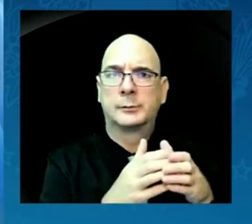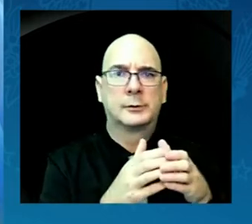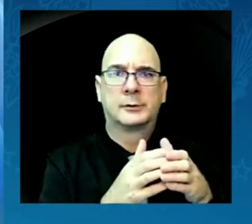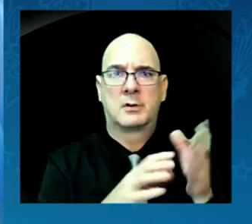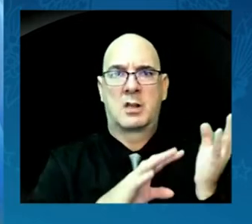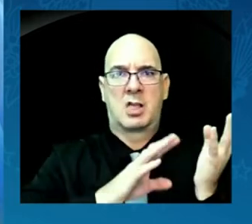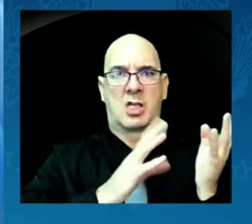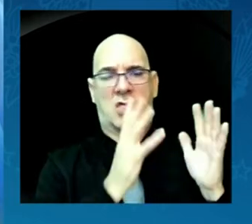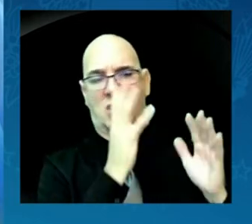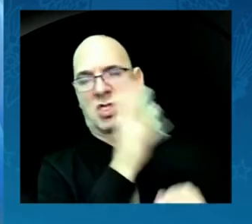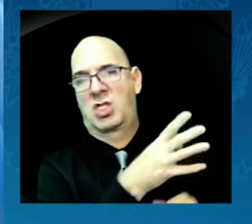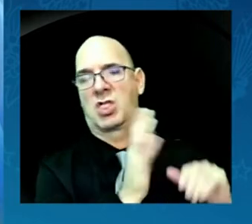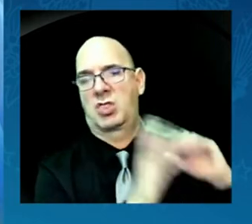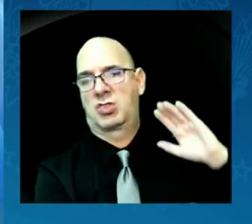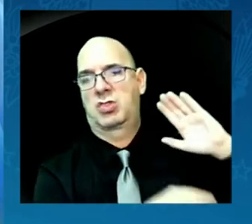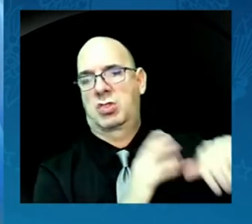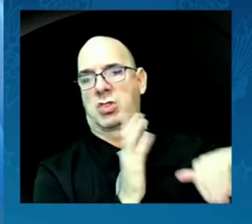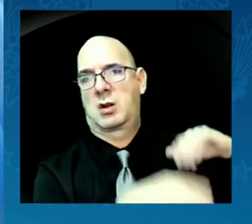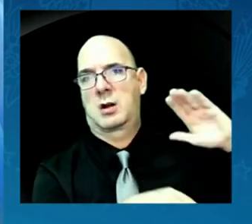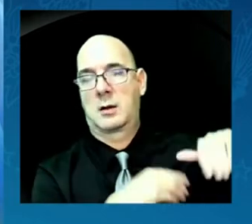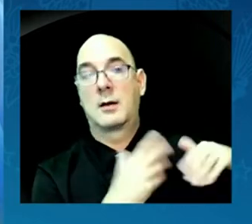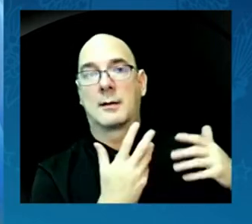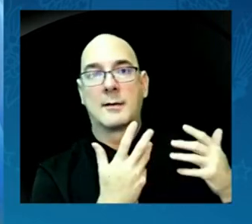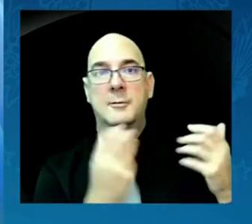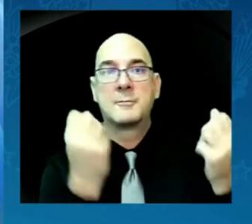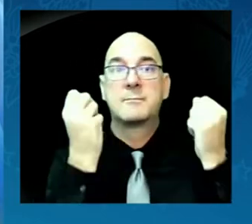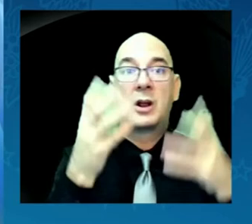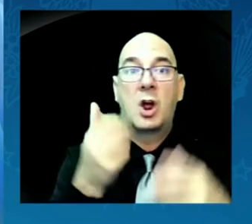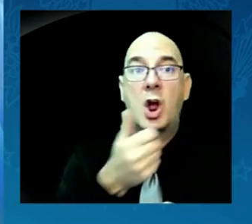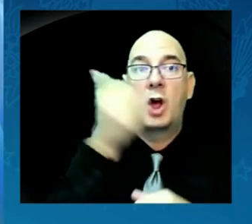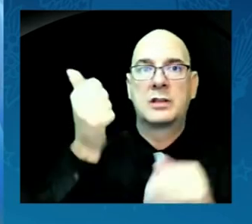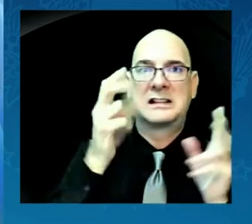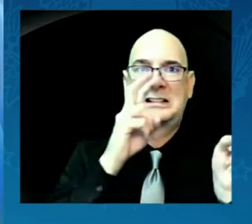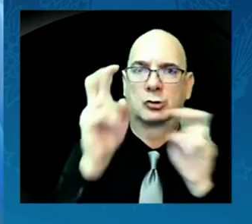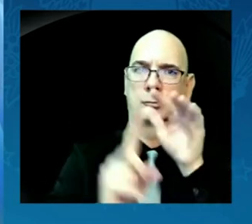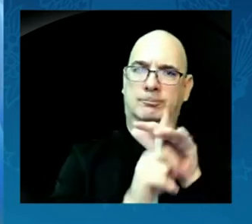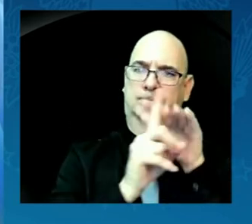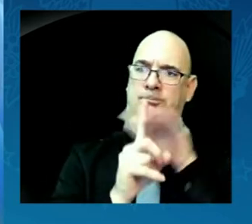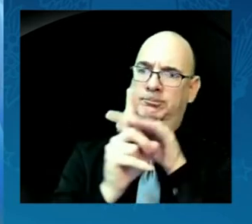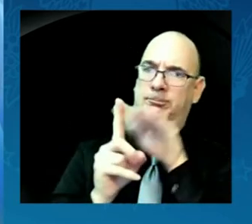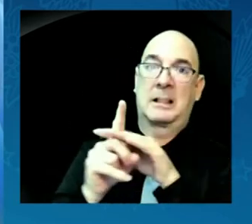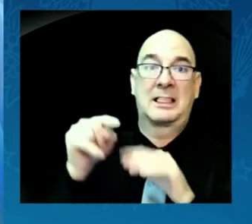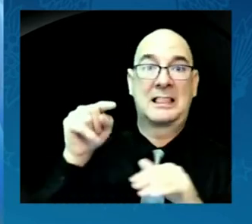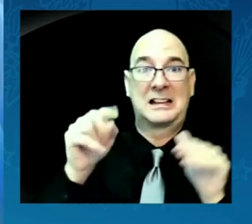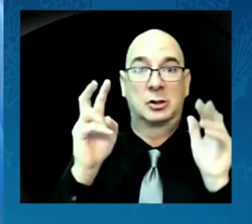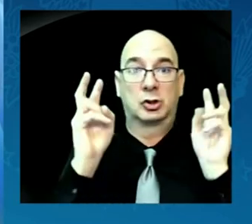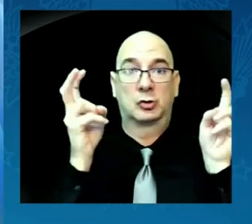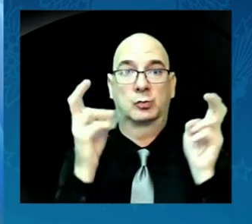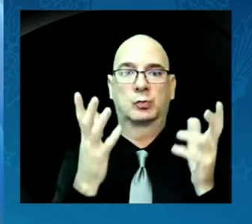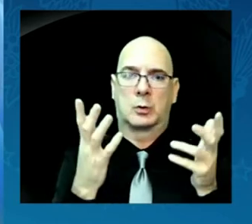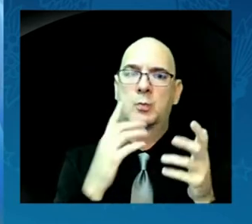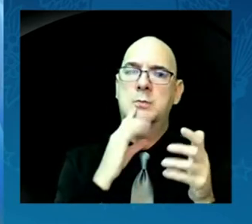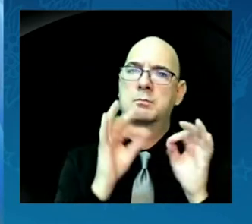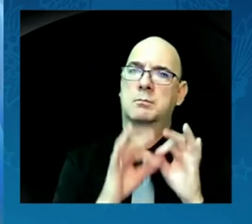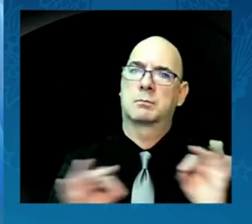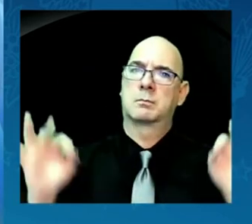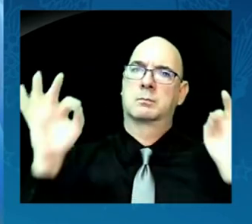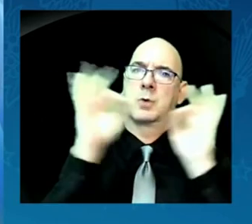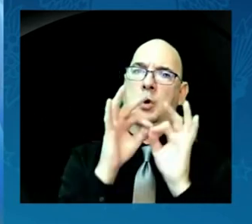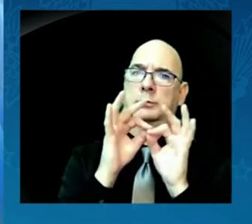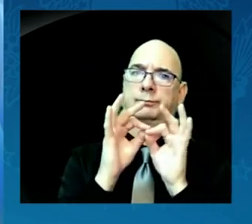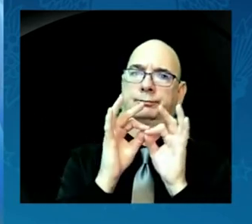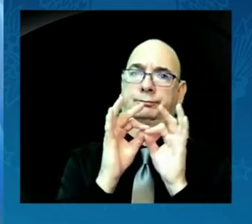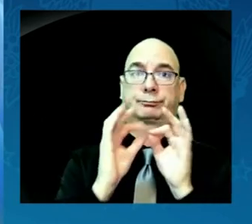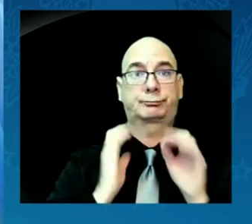And that is why this investment is so important. Together, our new infrastructure law and our Build Back Better